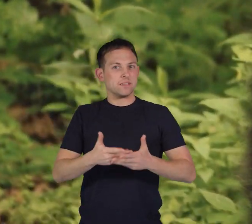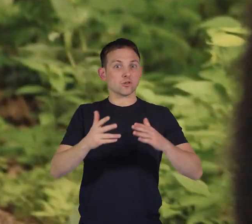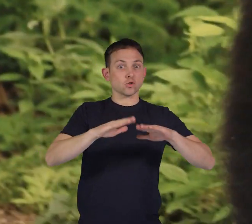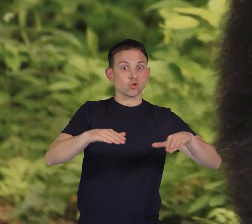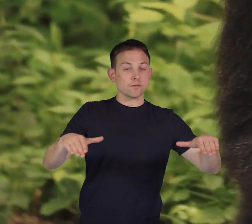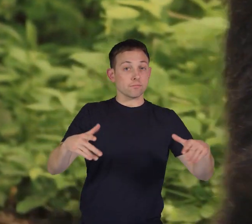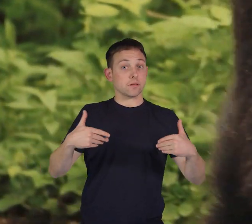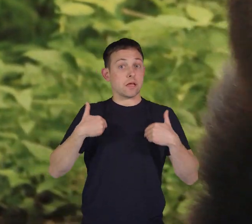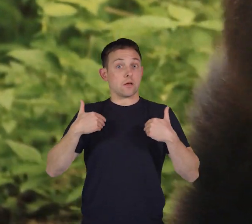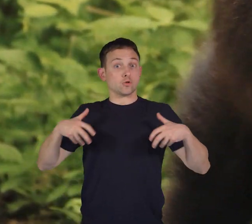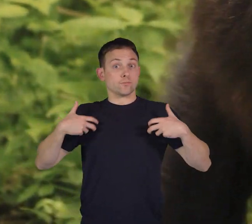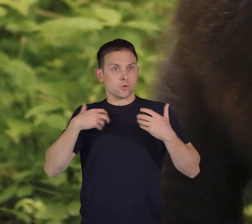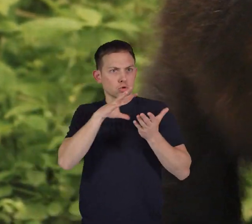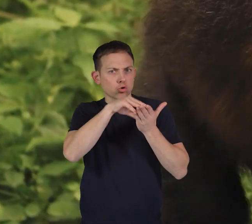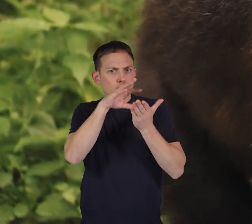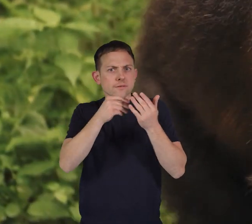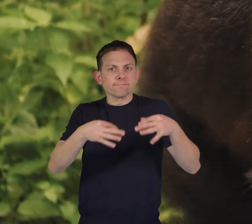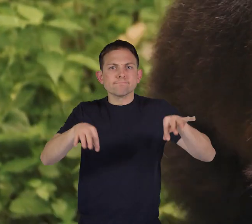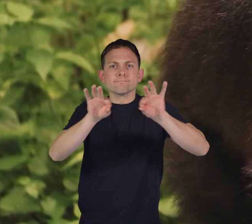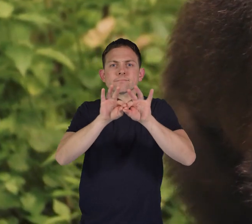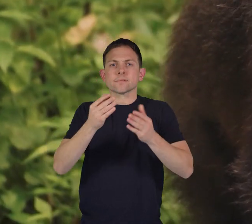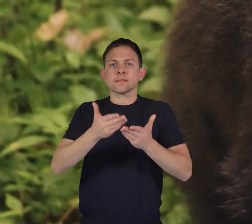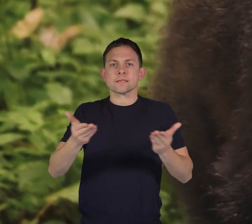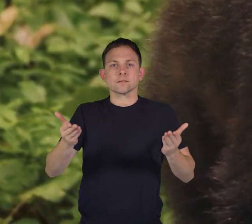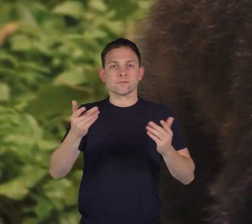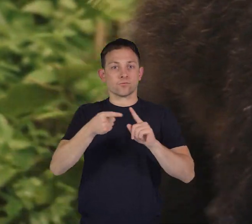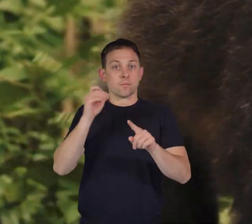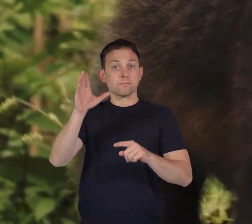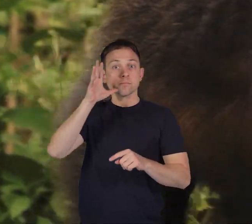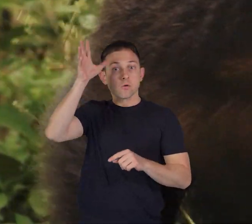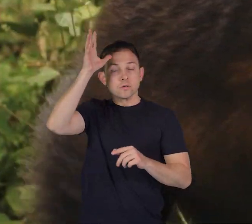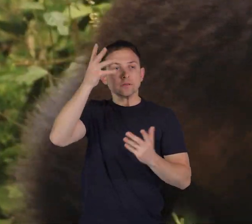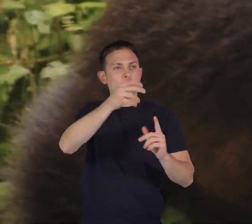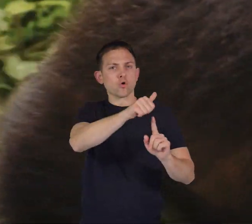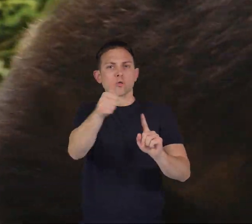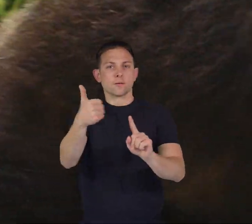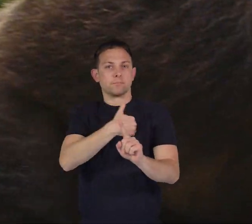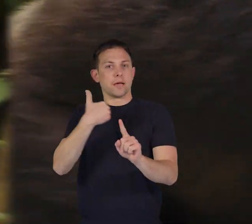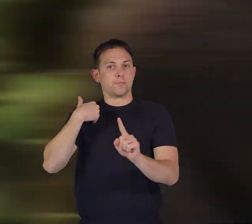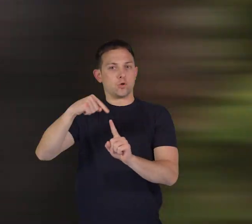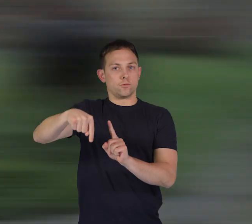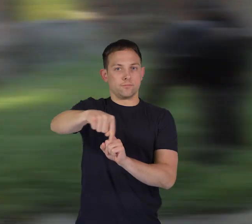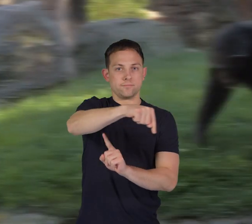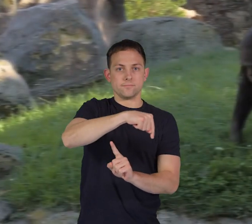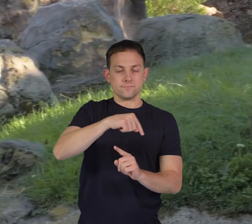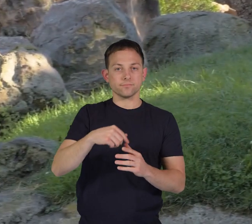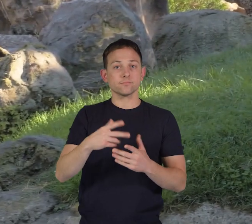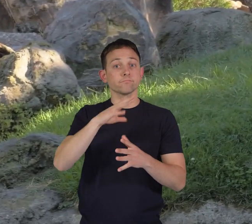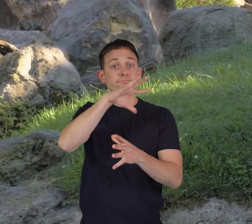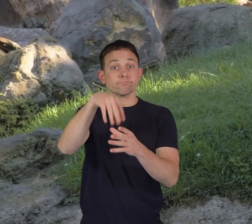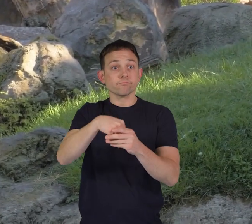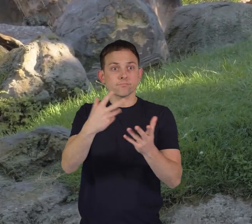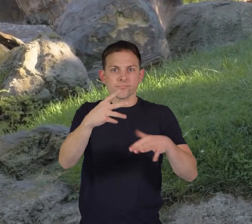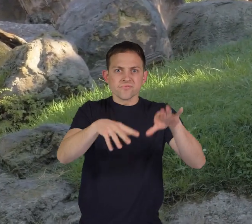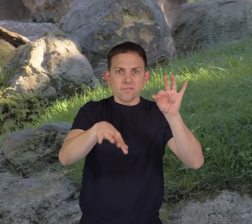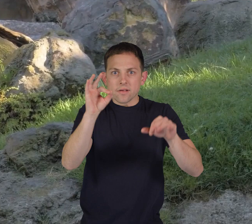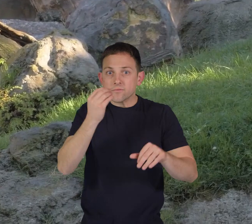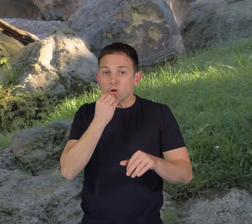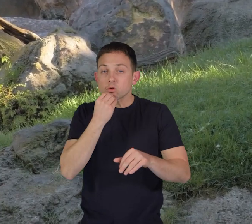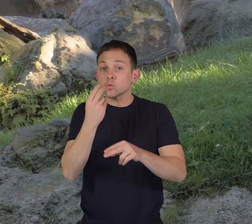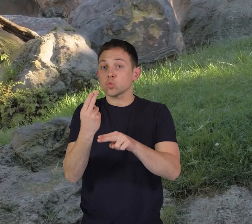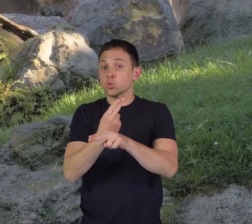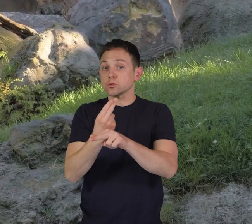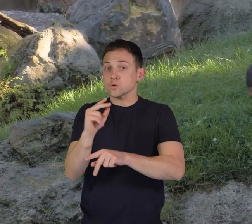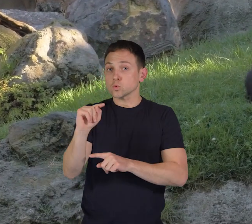young chimpanzees learn essential things from their parents and the other troop members this includes finding food